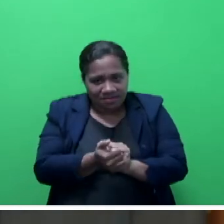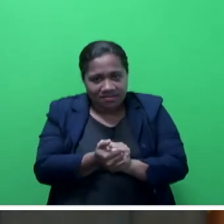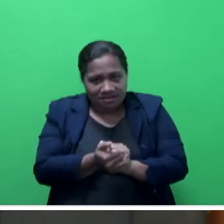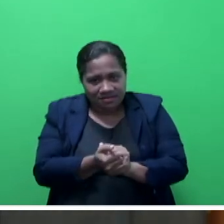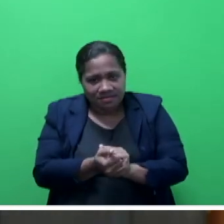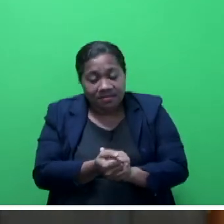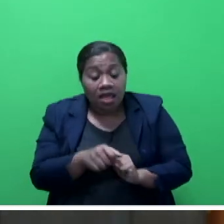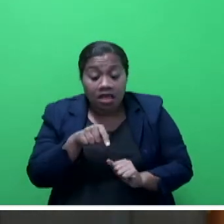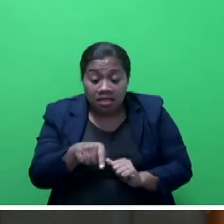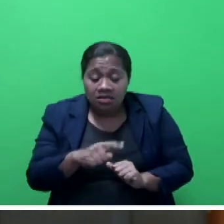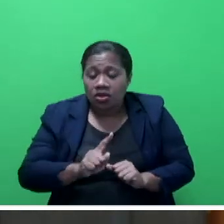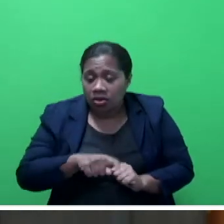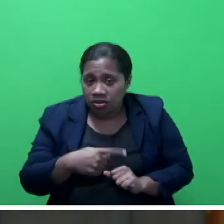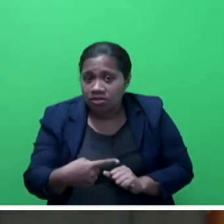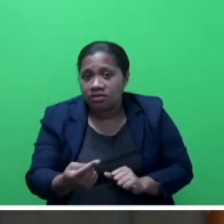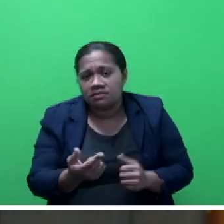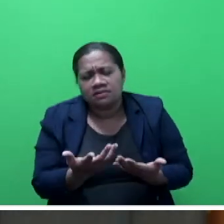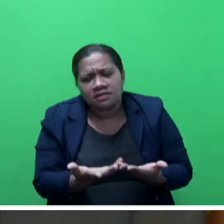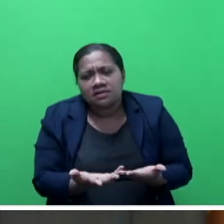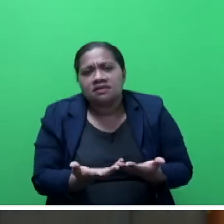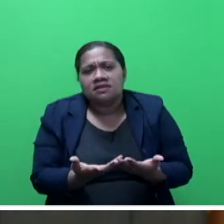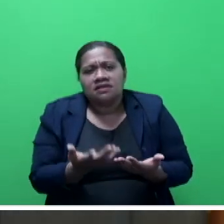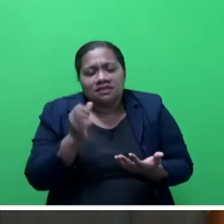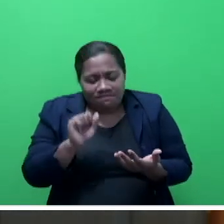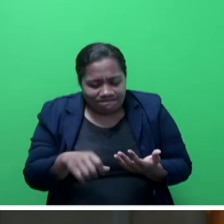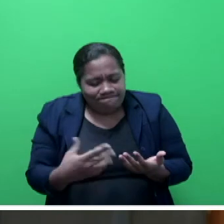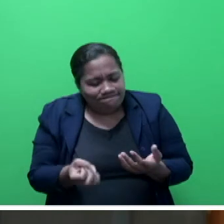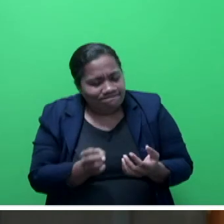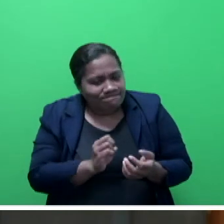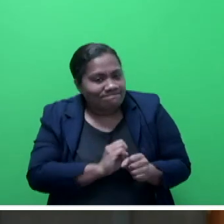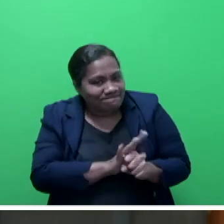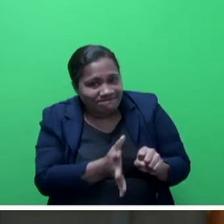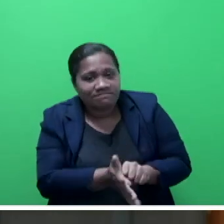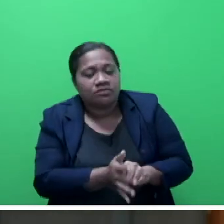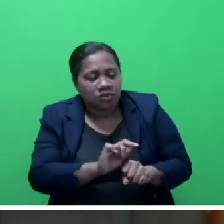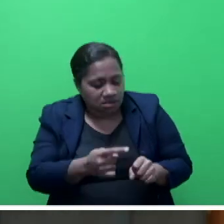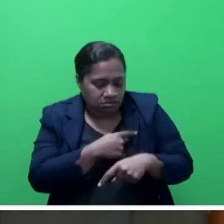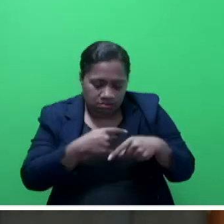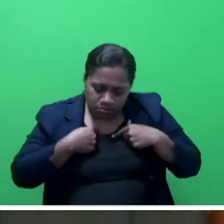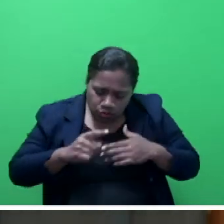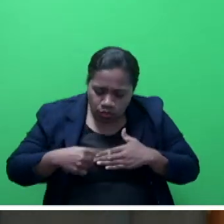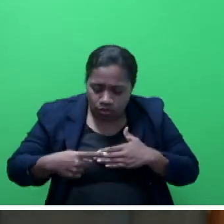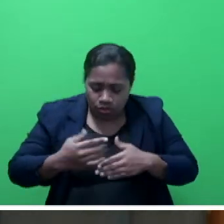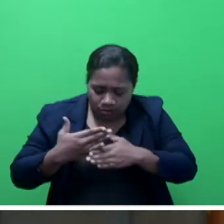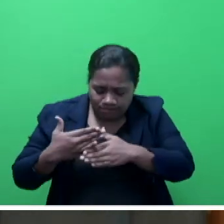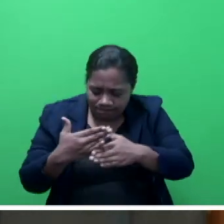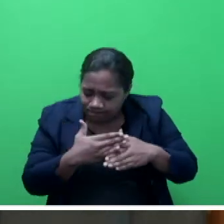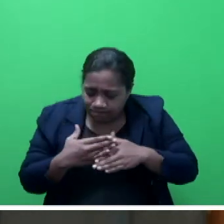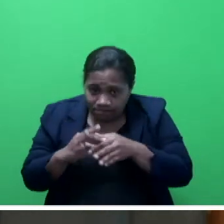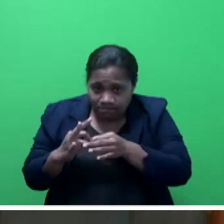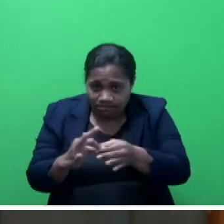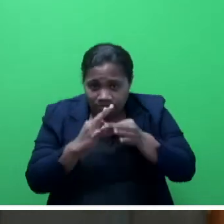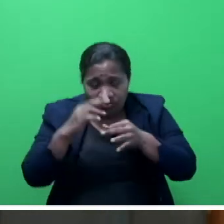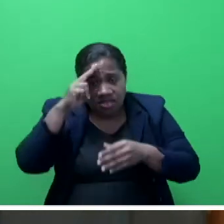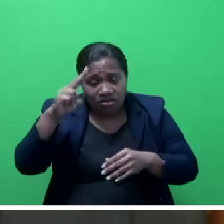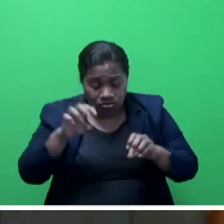This has continued despite the impact of COVID-19, and we will continue to work closely and national organizations to